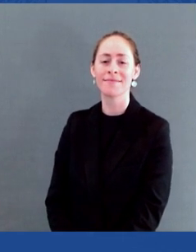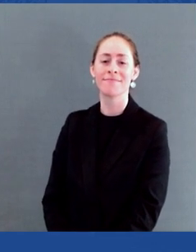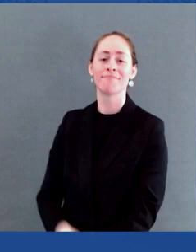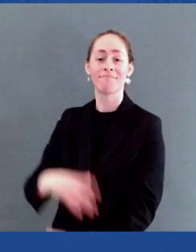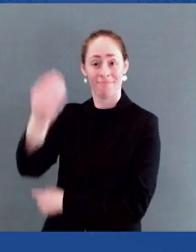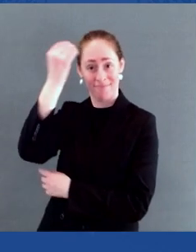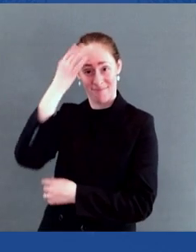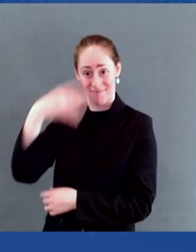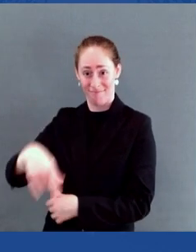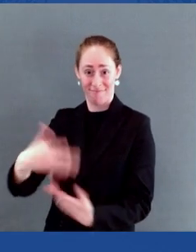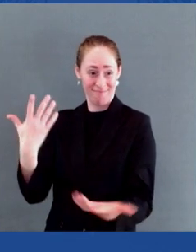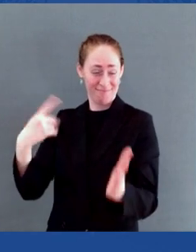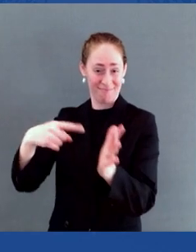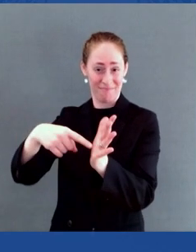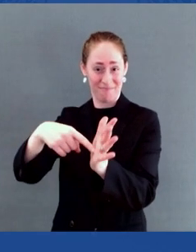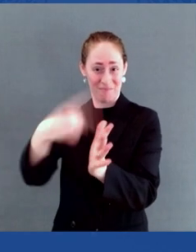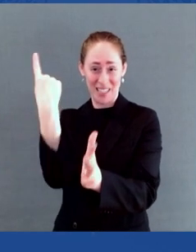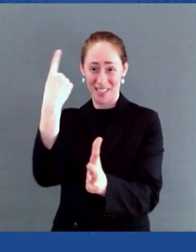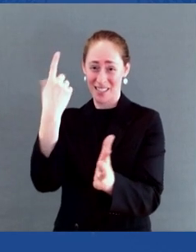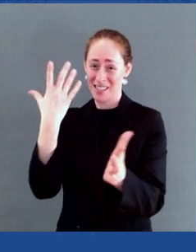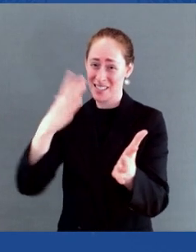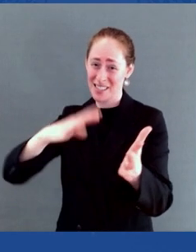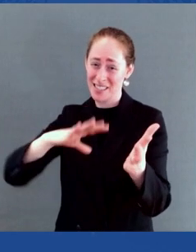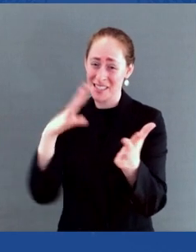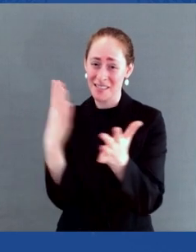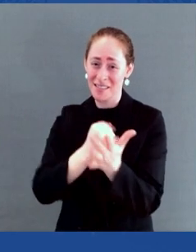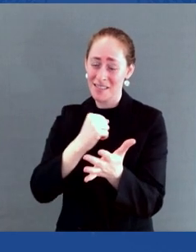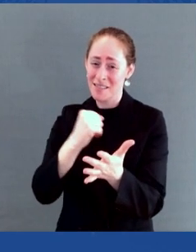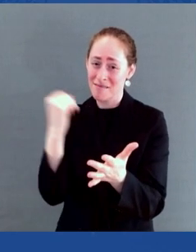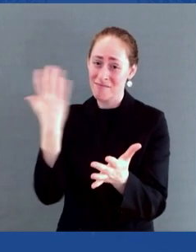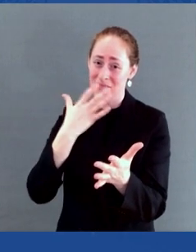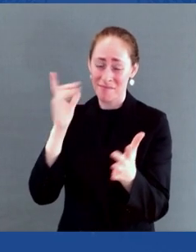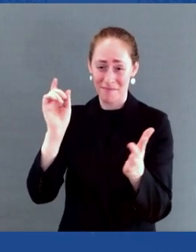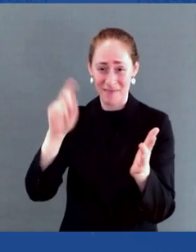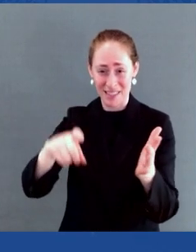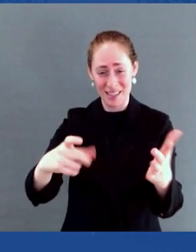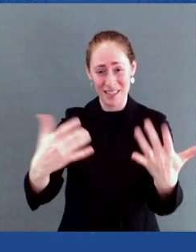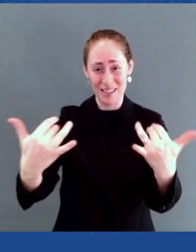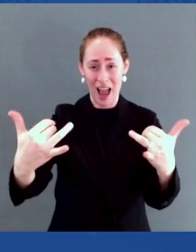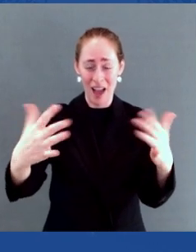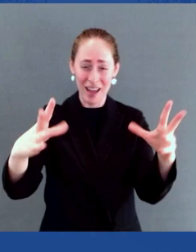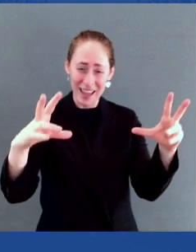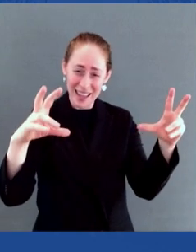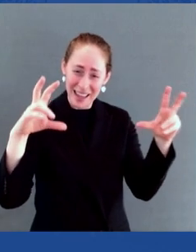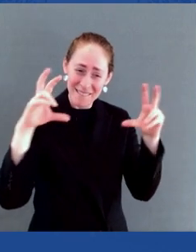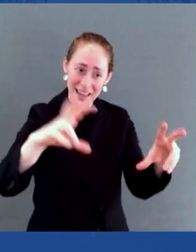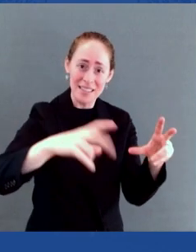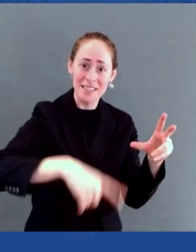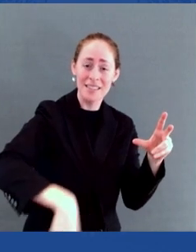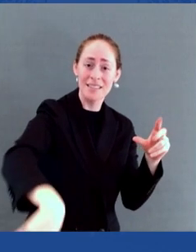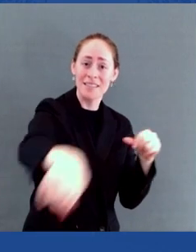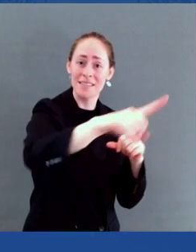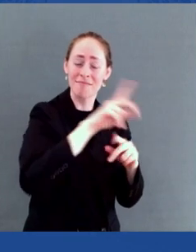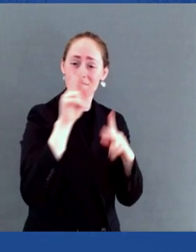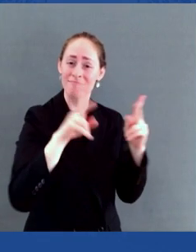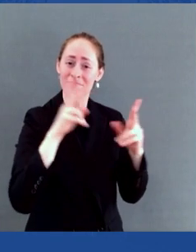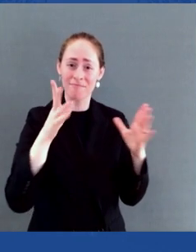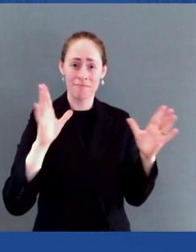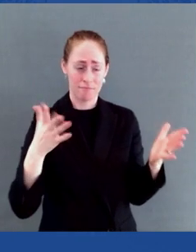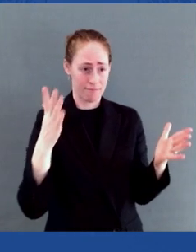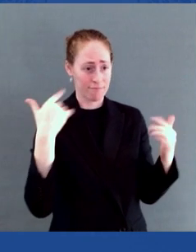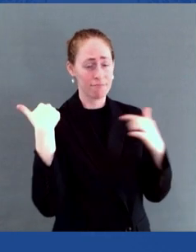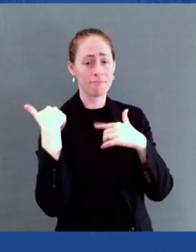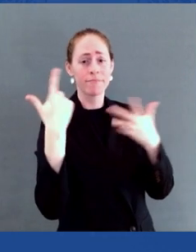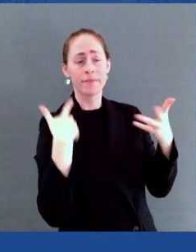for communities that have often been ignored. Telehealth and mobile services, the creation of new healthcare facilities,